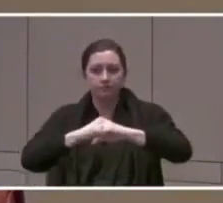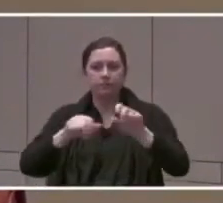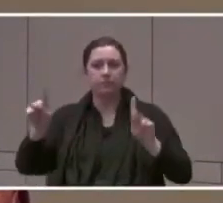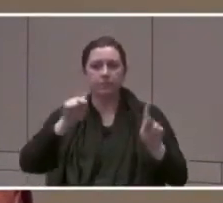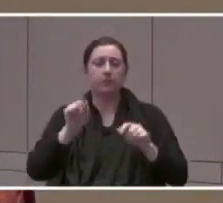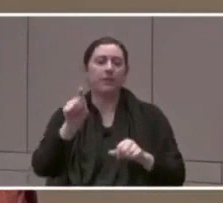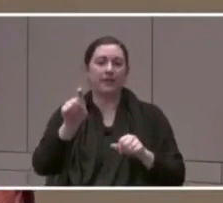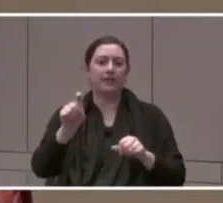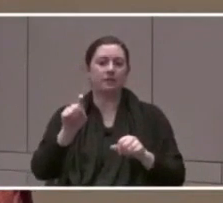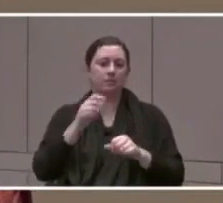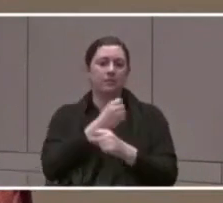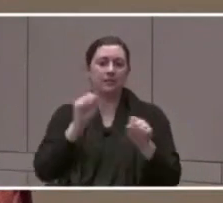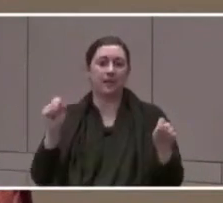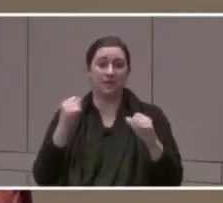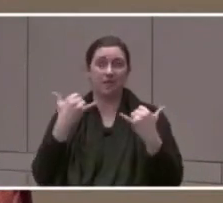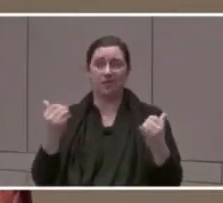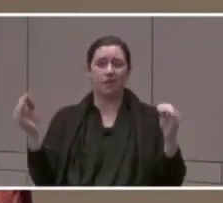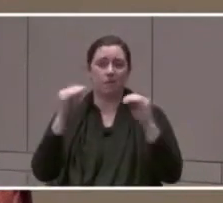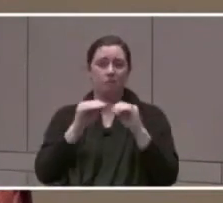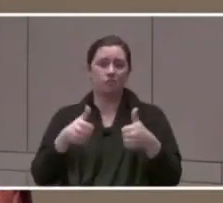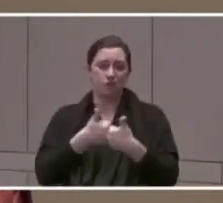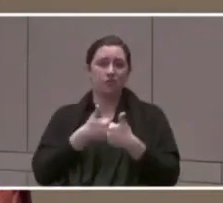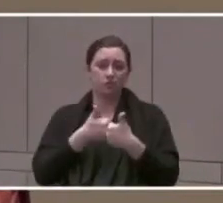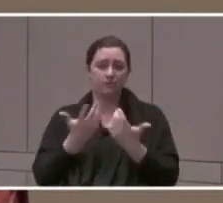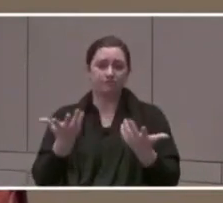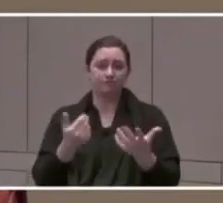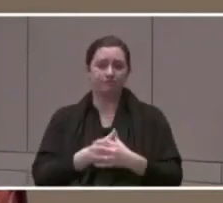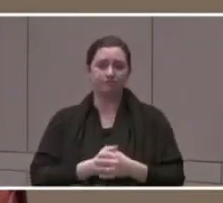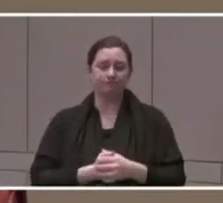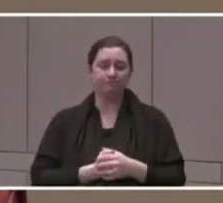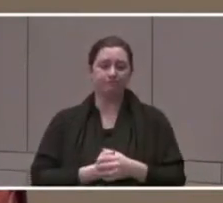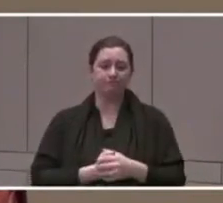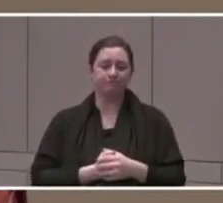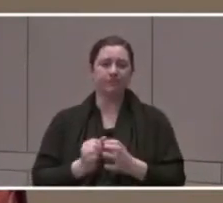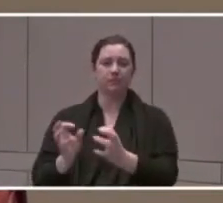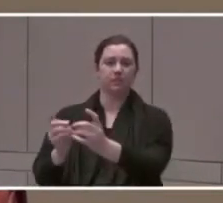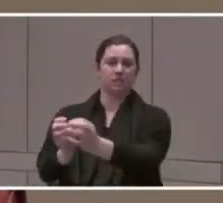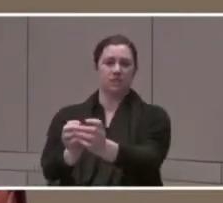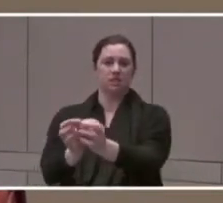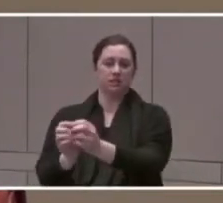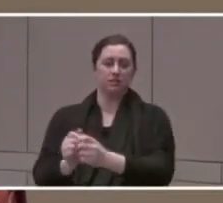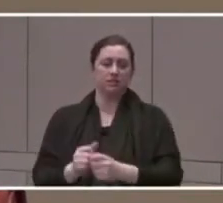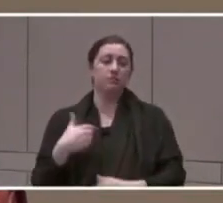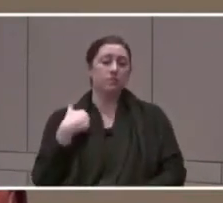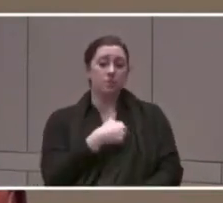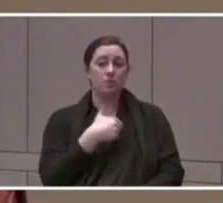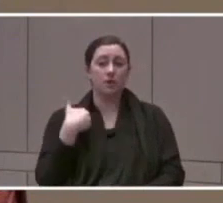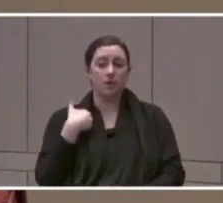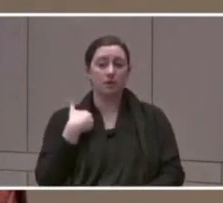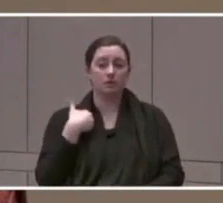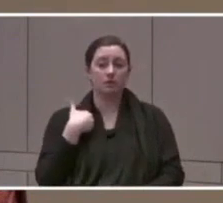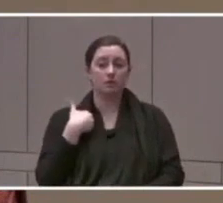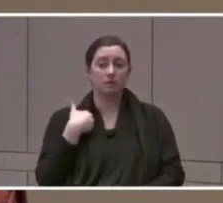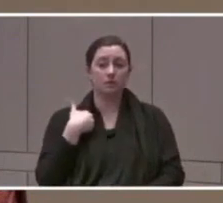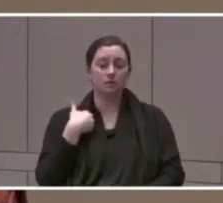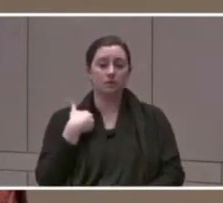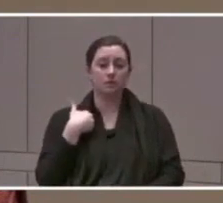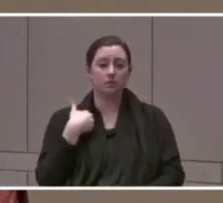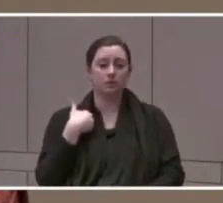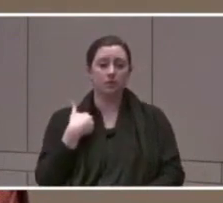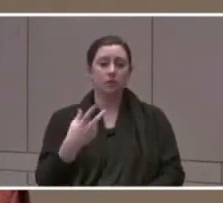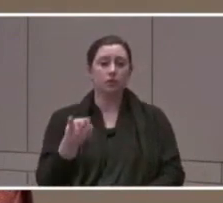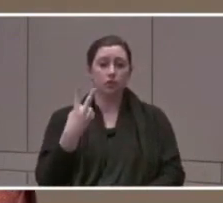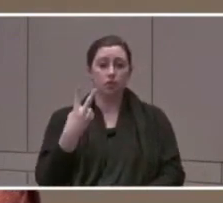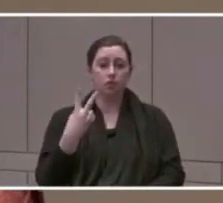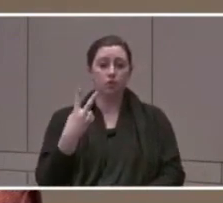it's just going to be harder. Um, and so, um, you know, we do have two Charlottes. We've known that